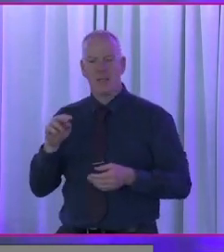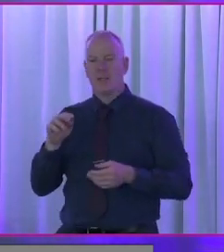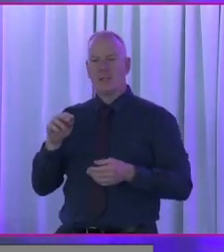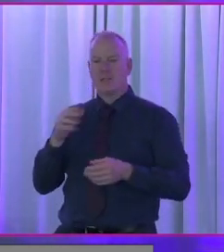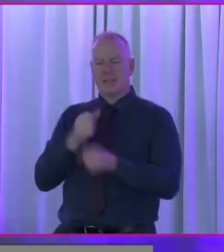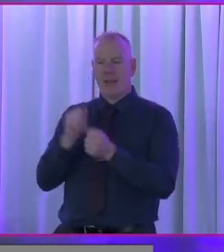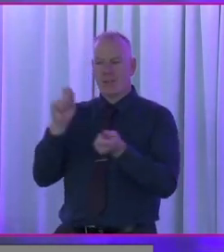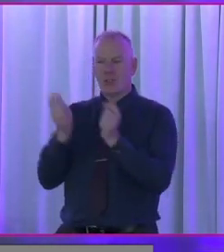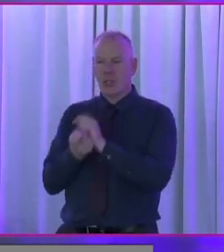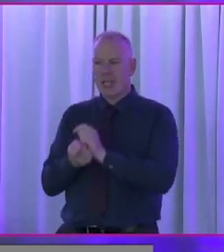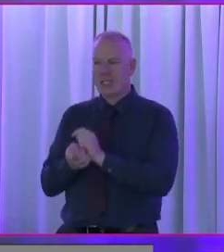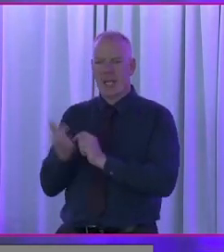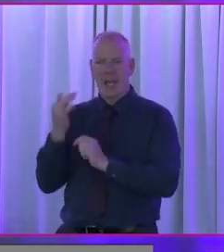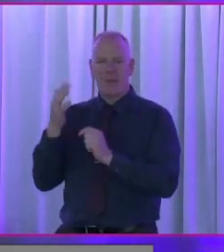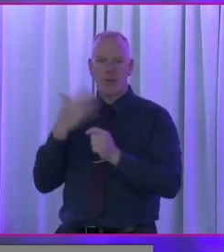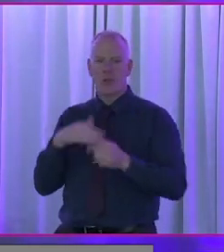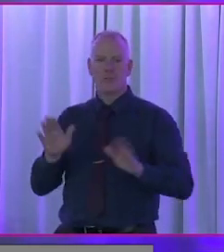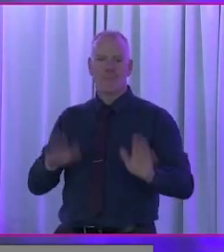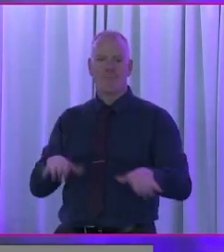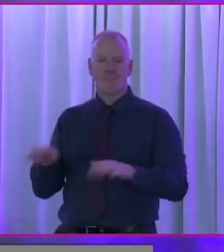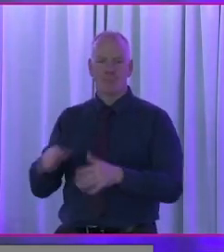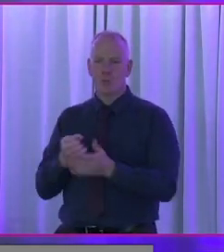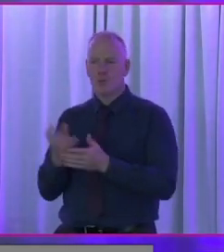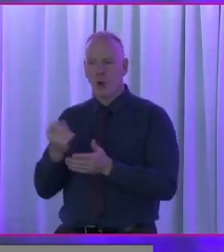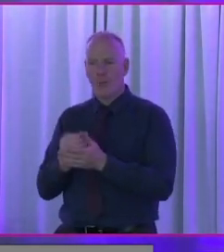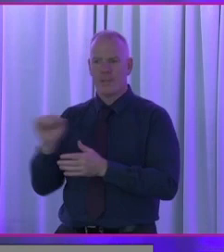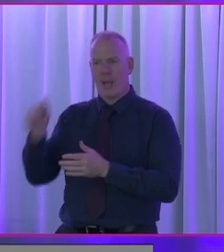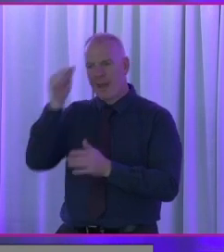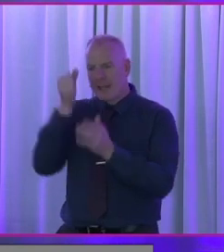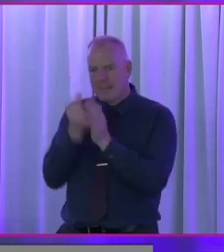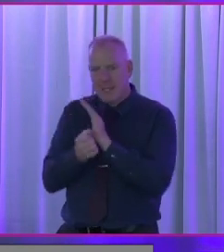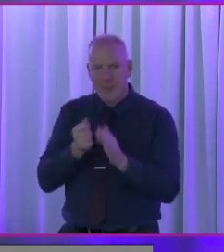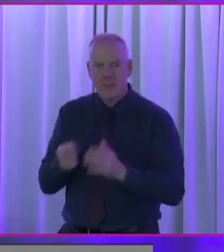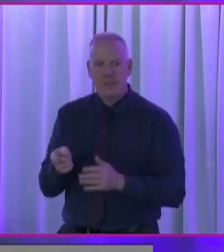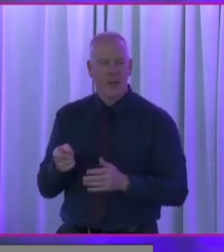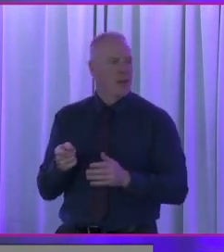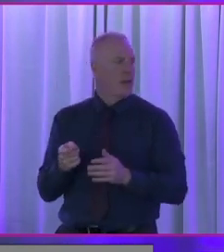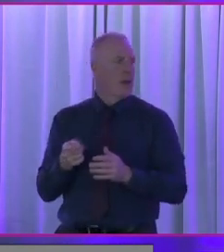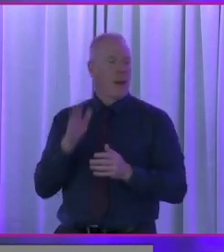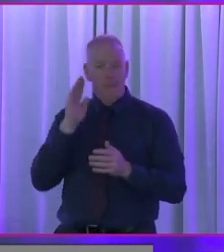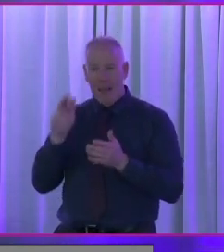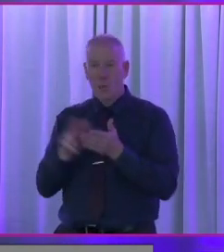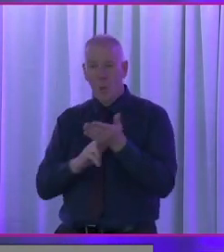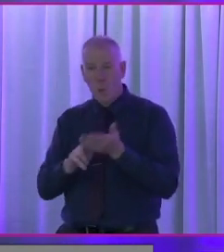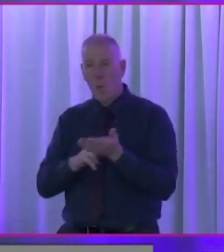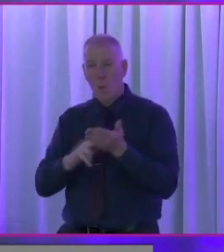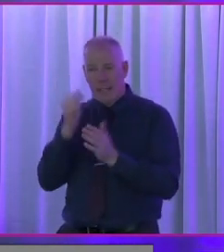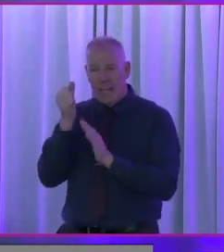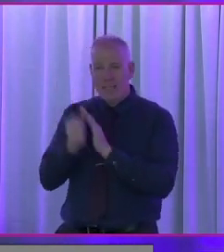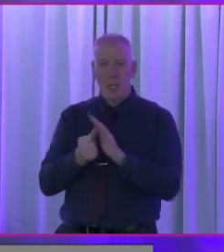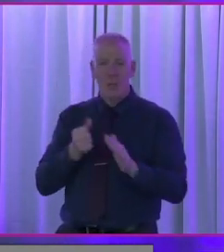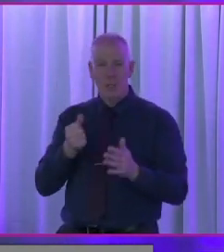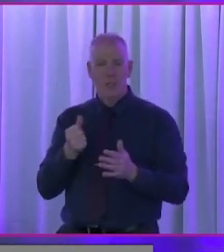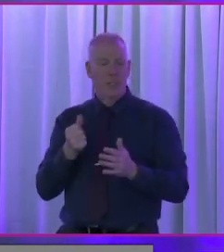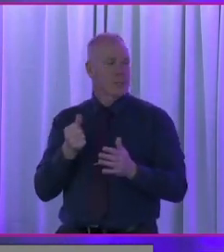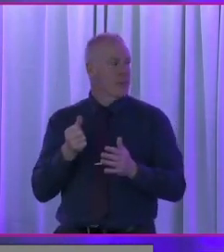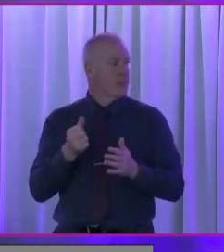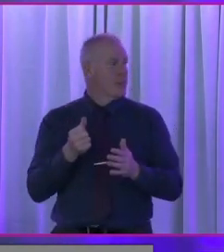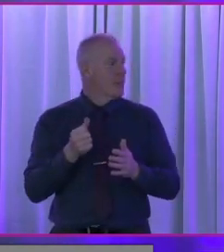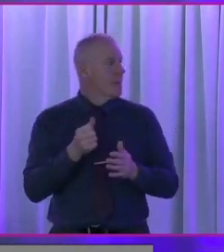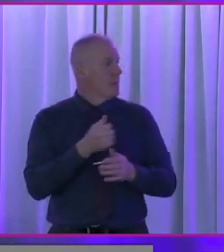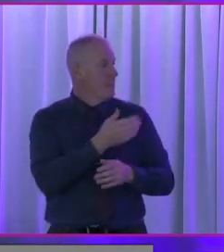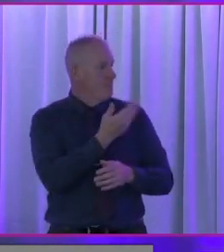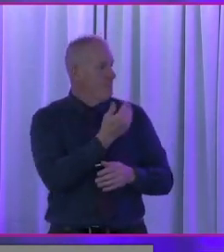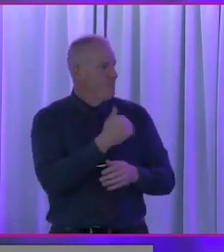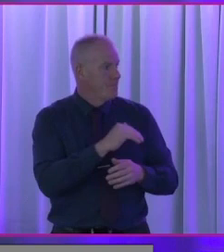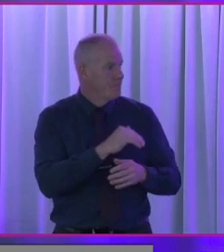change when people just simply tell stories of their experiences. It's very important we capture the narrative, etc. But policy change